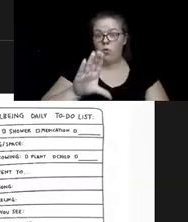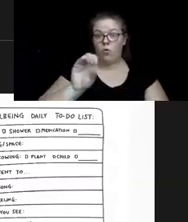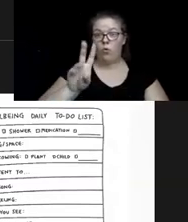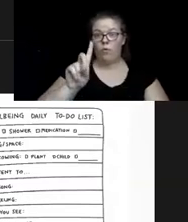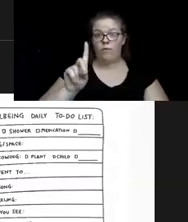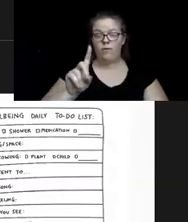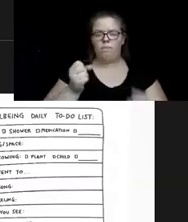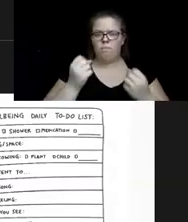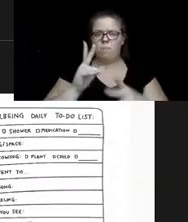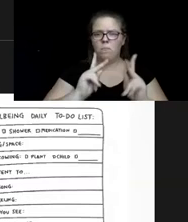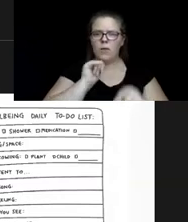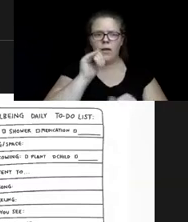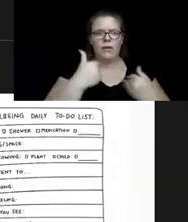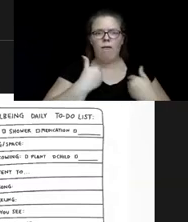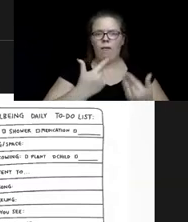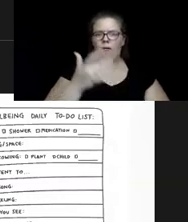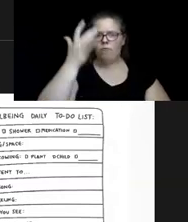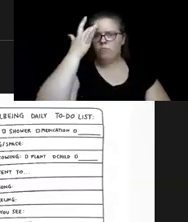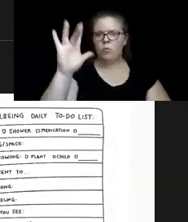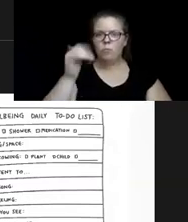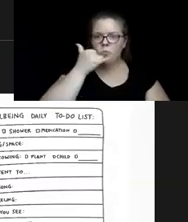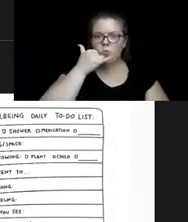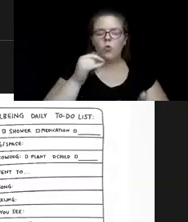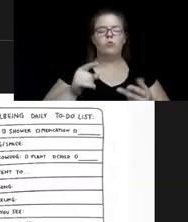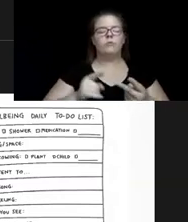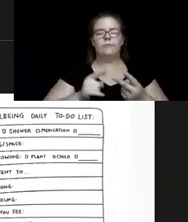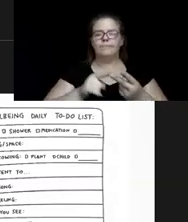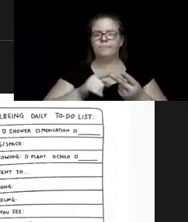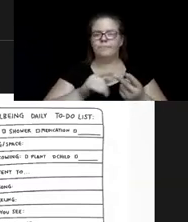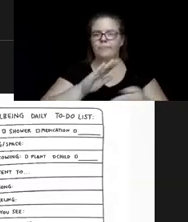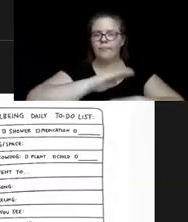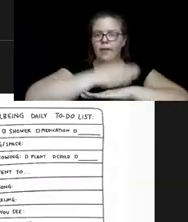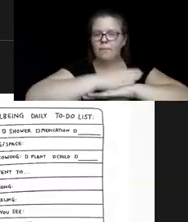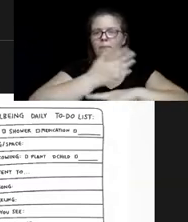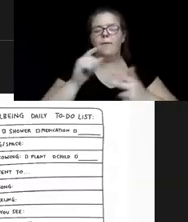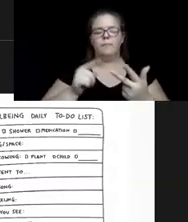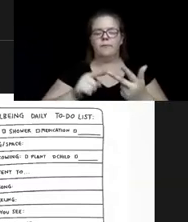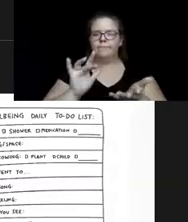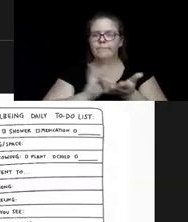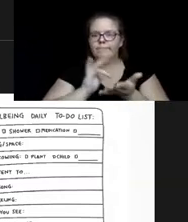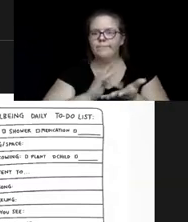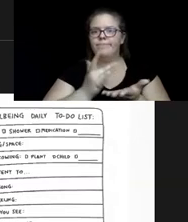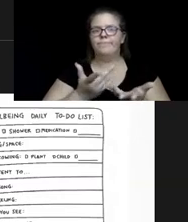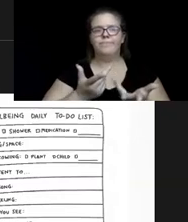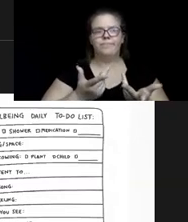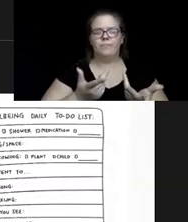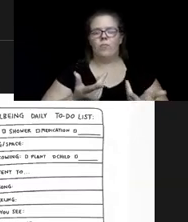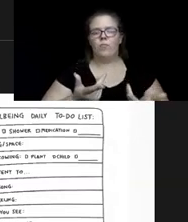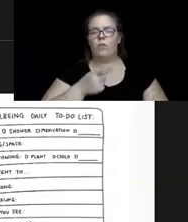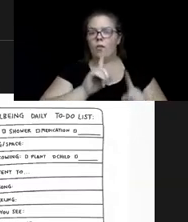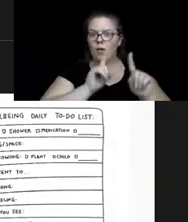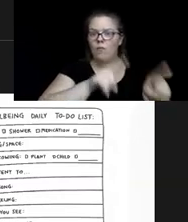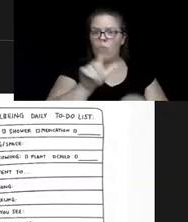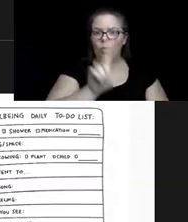laptops, or computers. They would go to senior centers or libraries to access the internet. So when COVID happened, there was a real